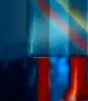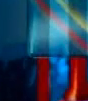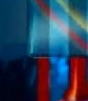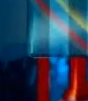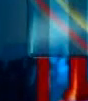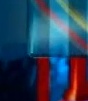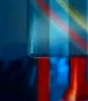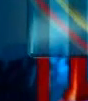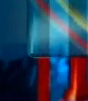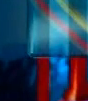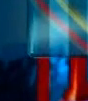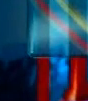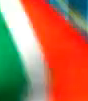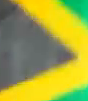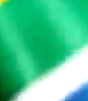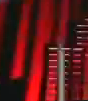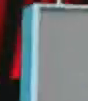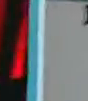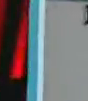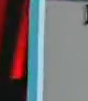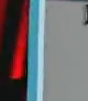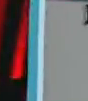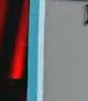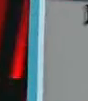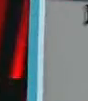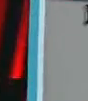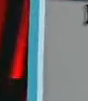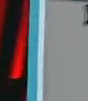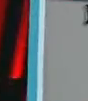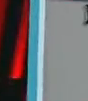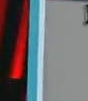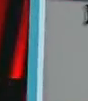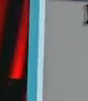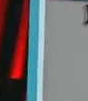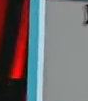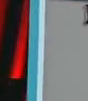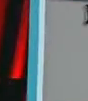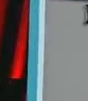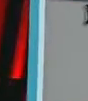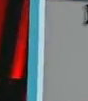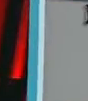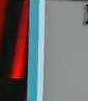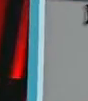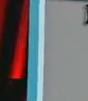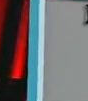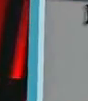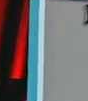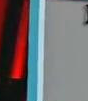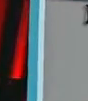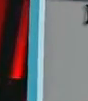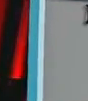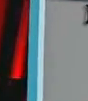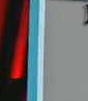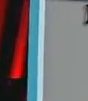iec declare the election results send your name followed by trtw and your answer to